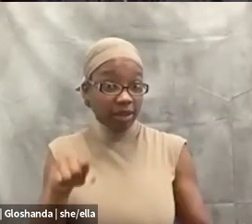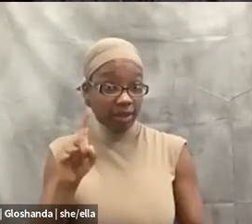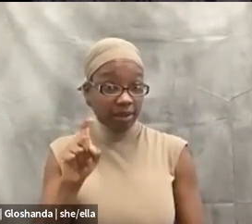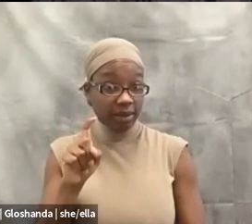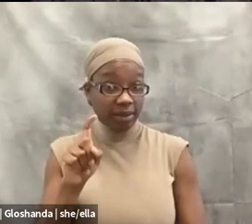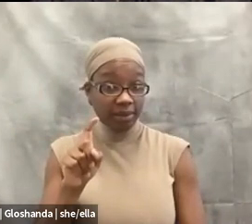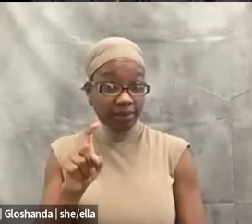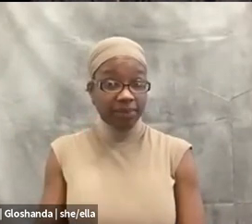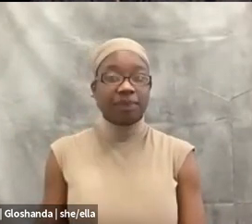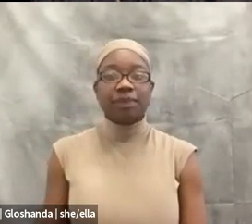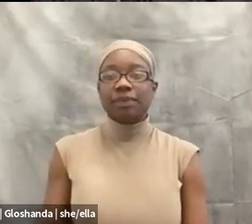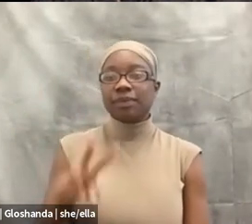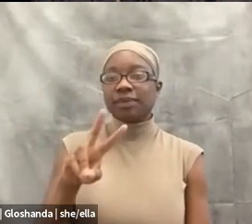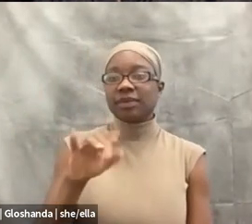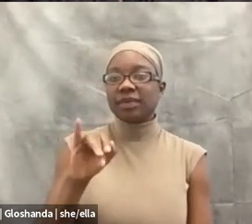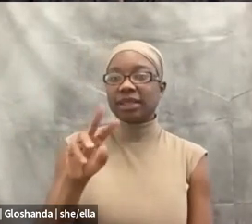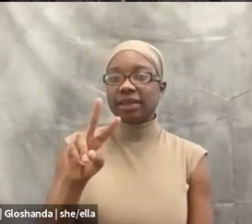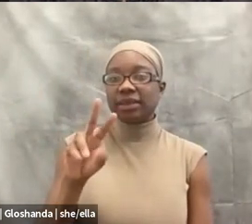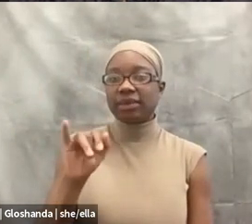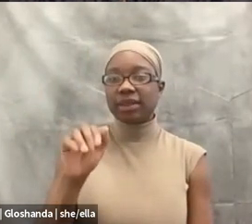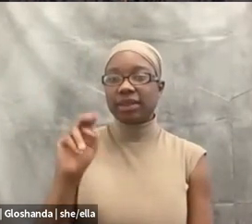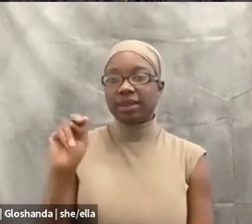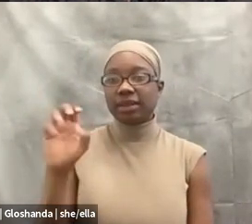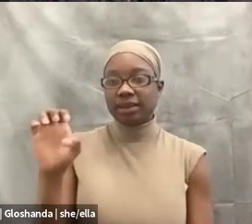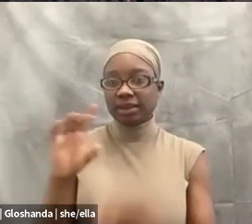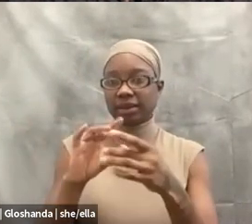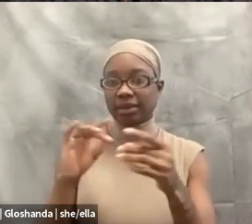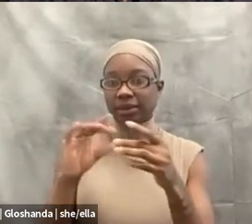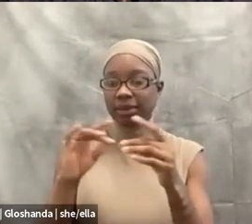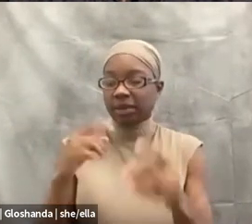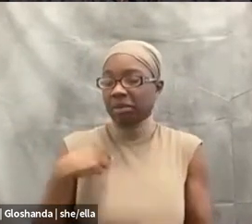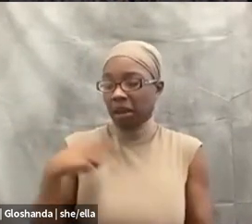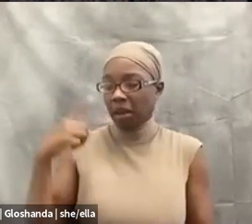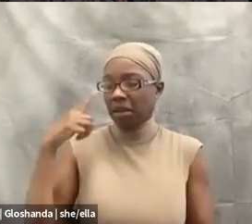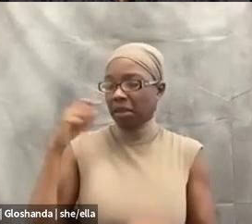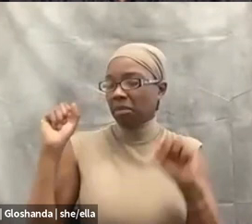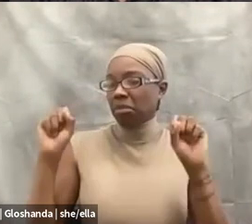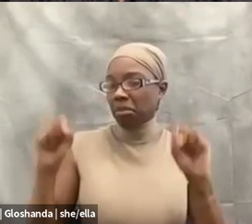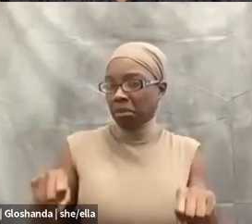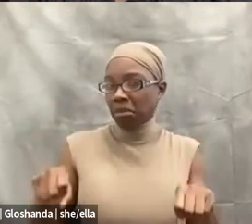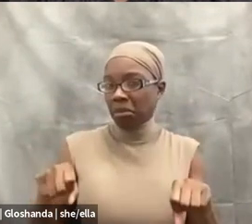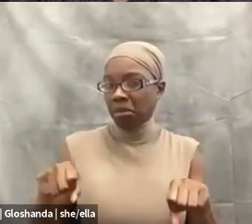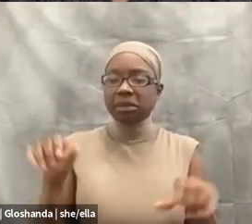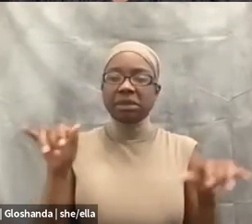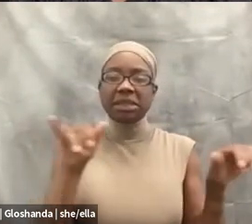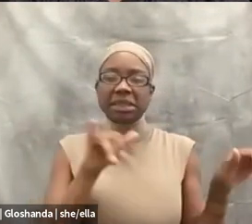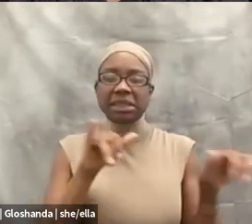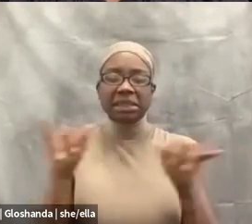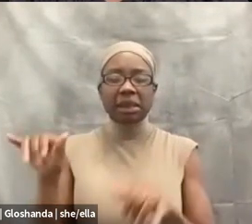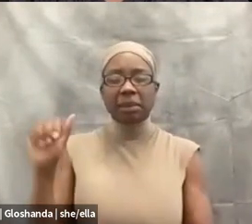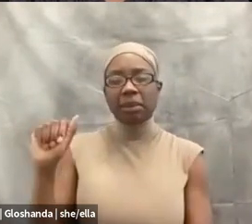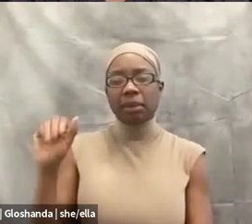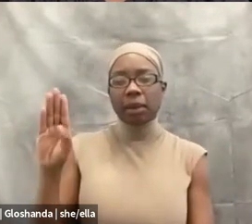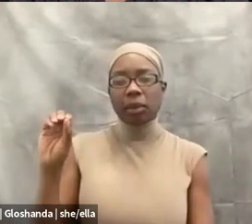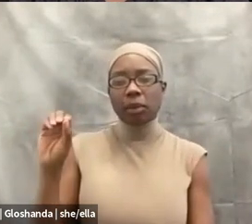I think it's possible. Um, and, and just like abolition, it takes us to imagine a world without these